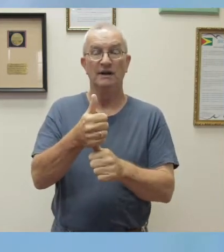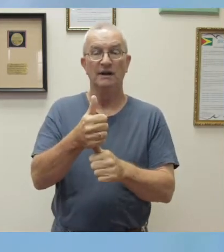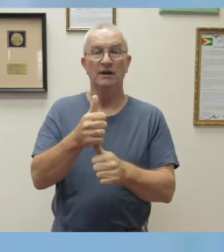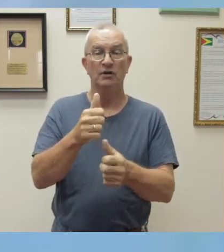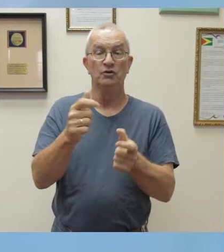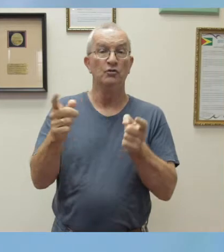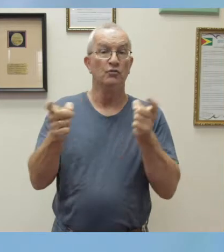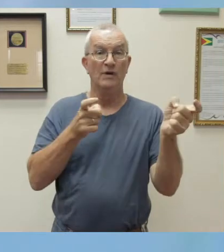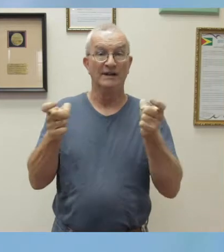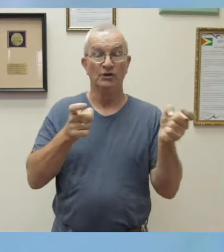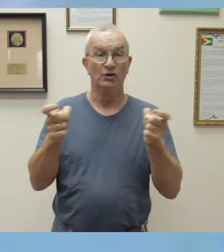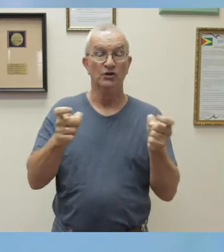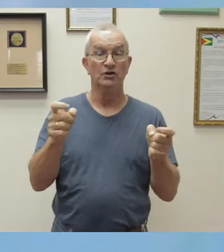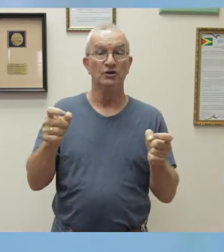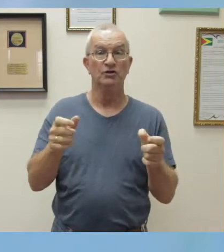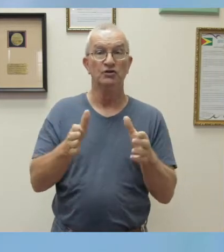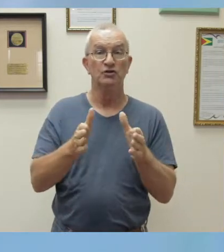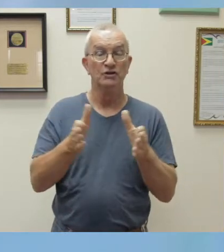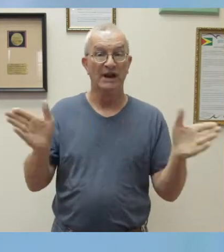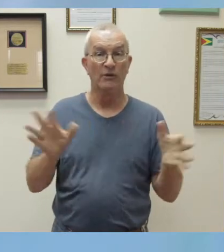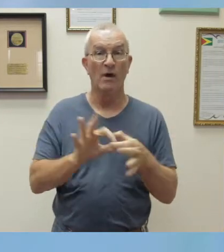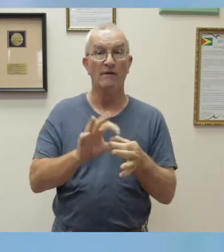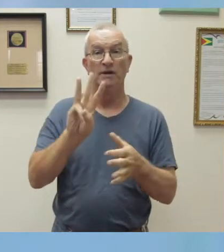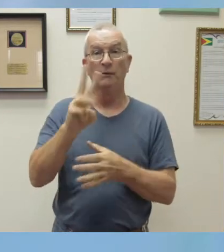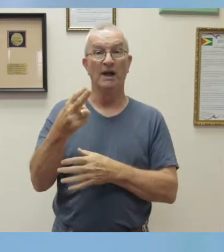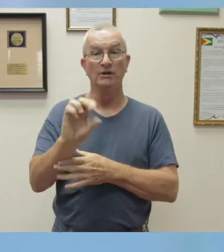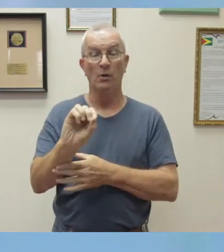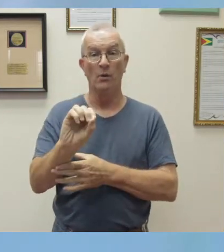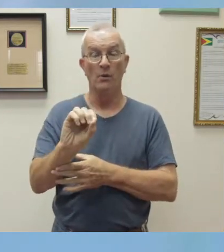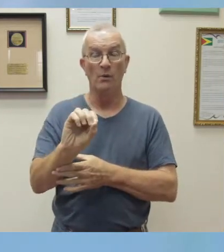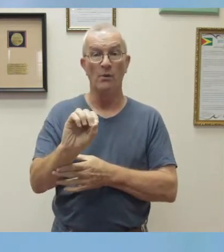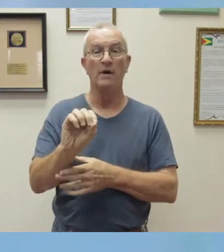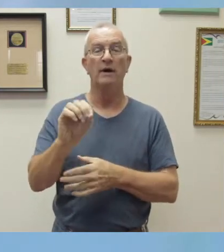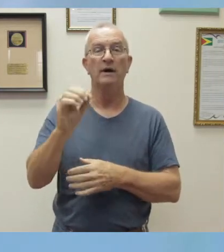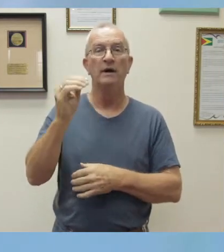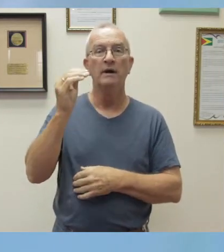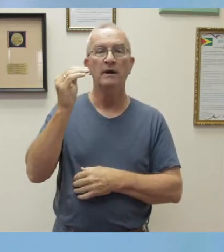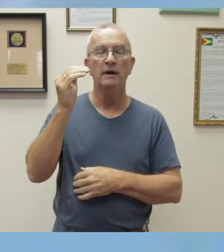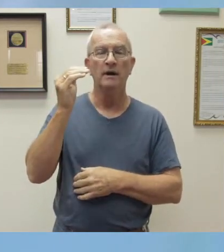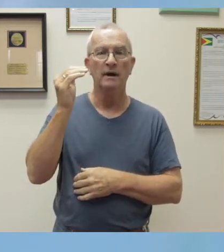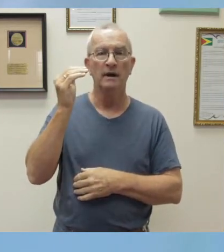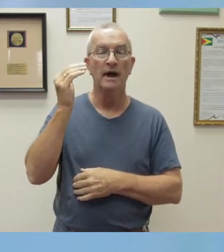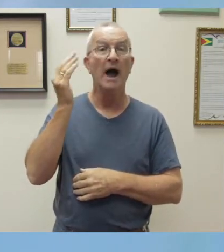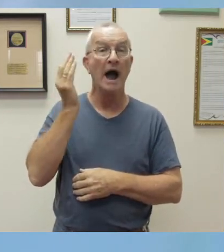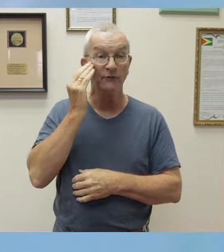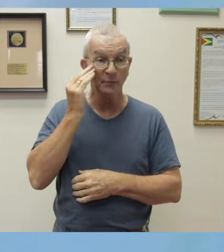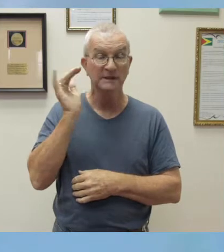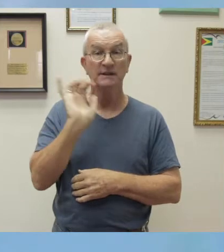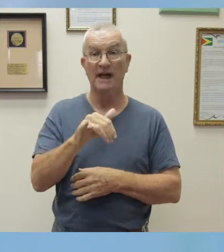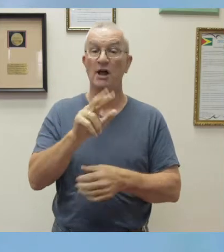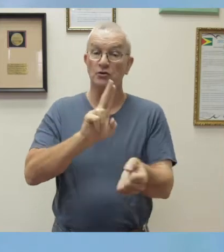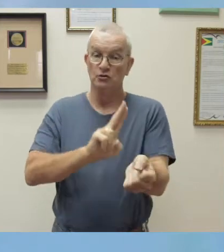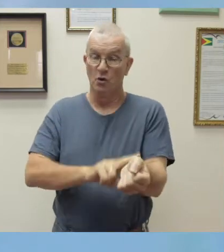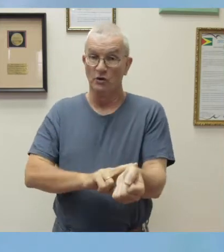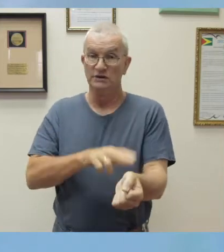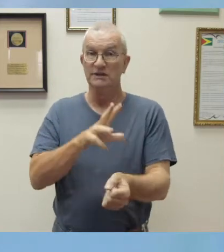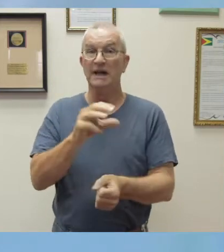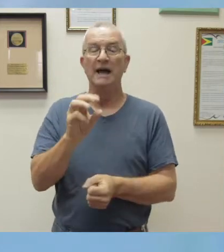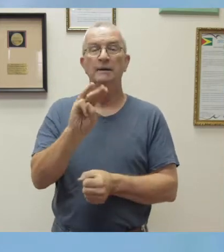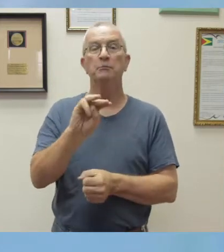General of WHO, affirmation that nurses and midwives are